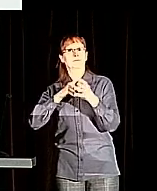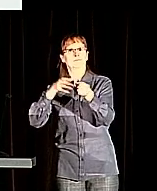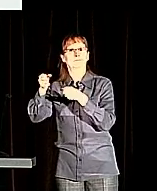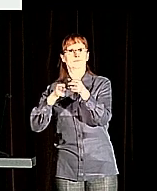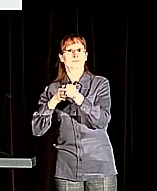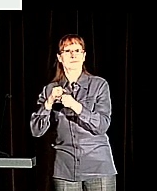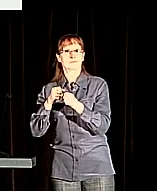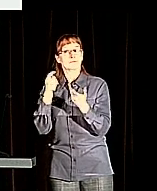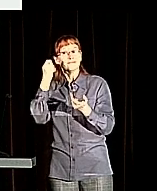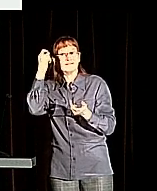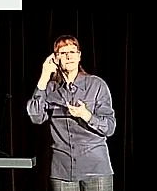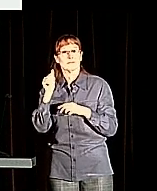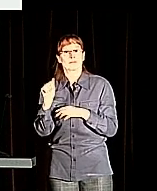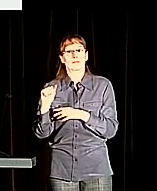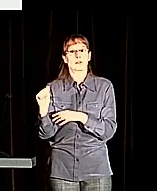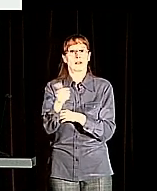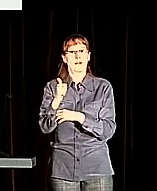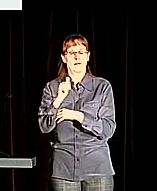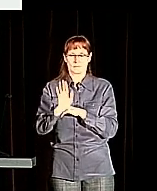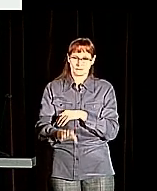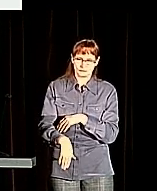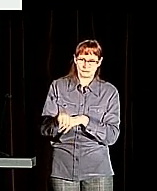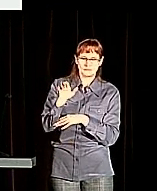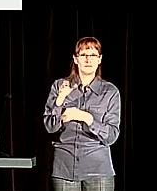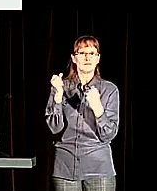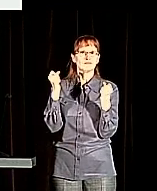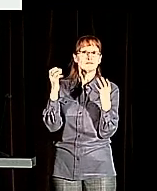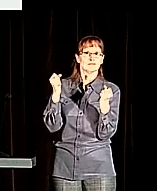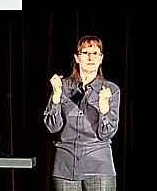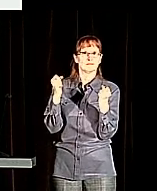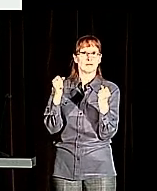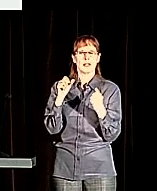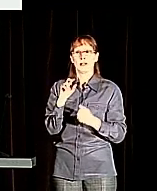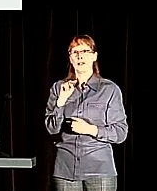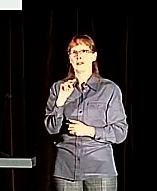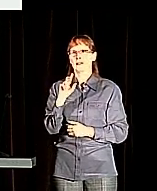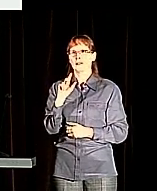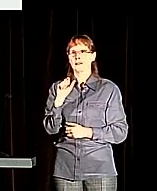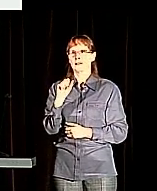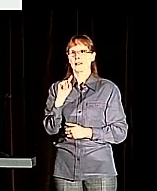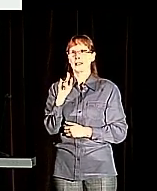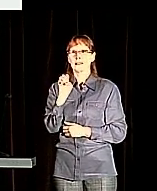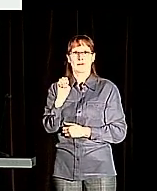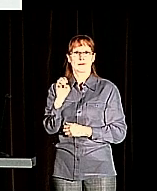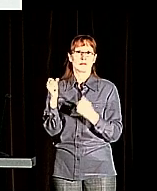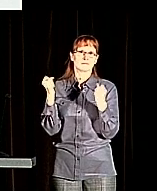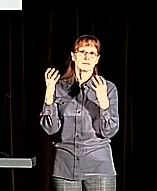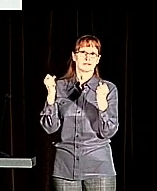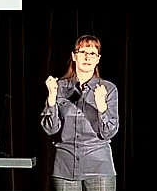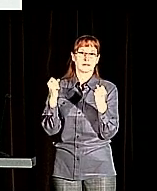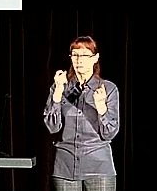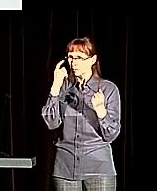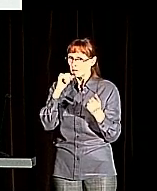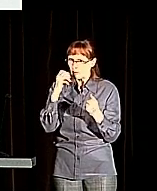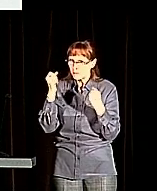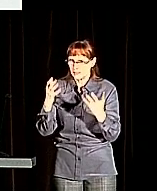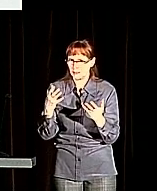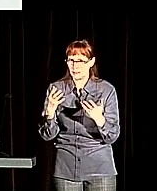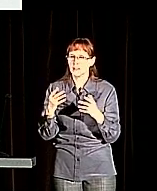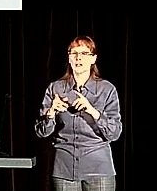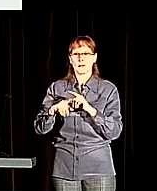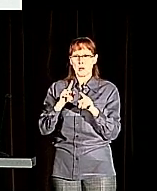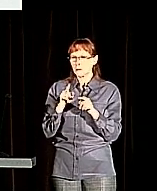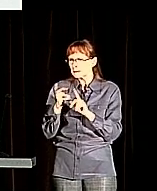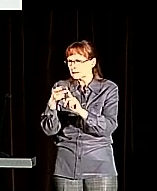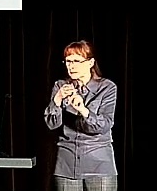a very, very small population of a very, very small population, people who are truly fluent in the language and didn't just learn it later in life.